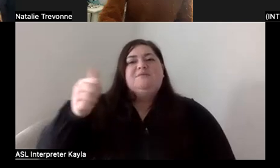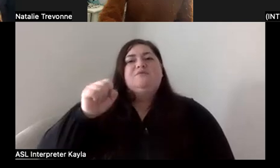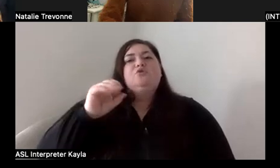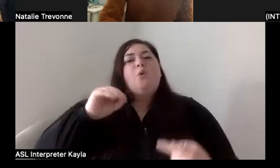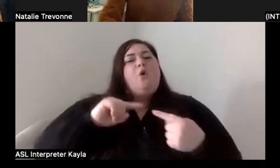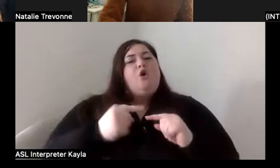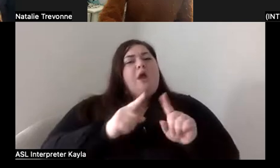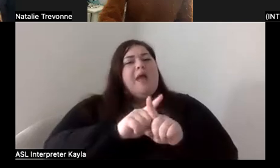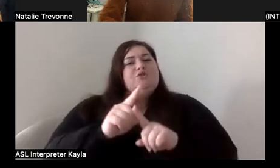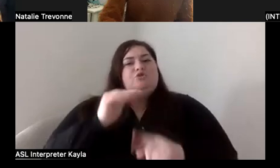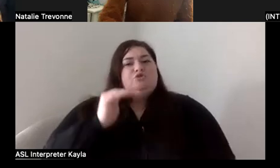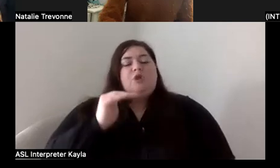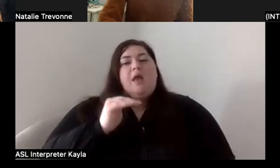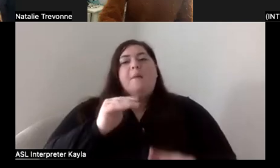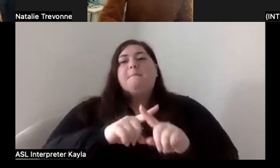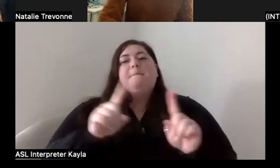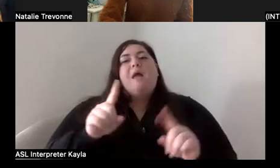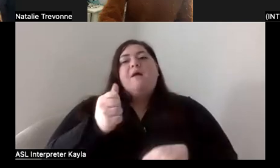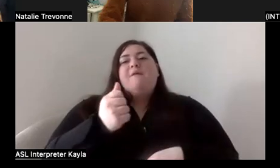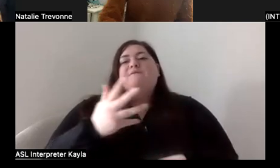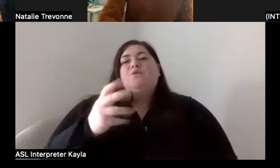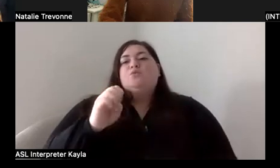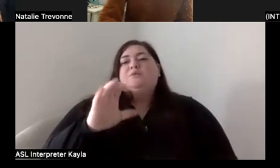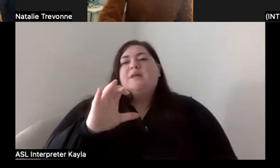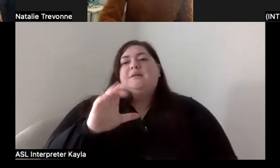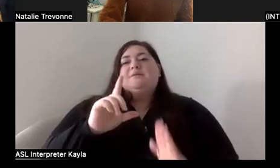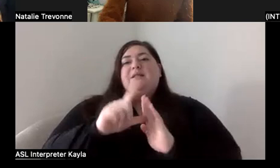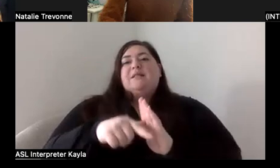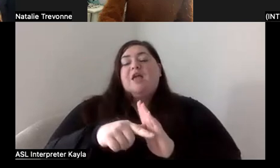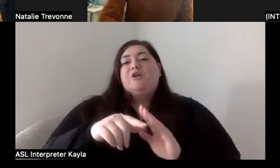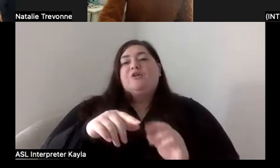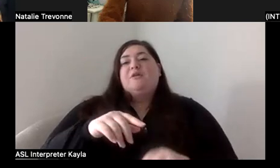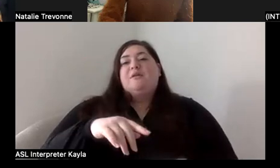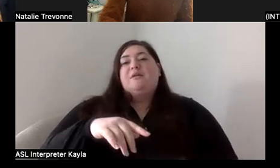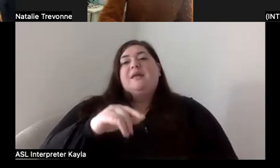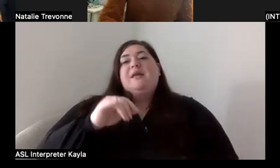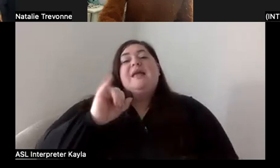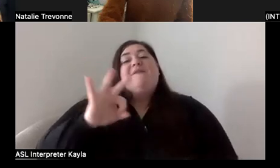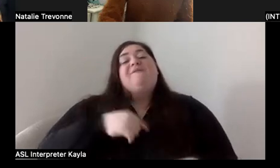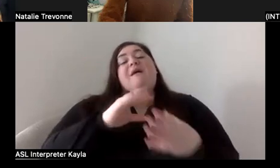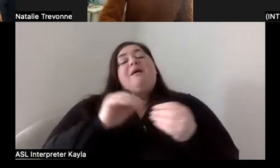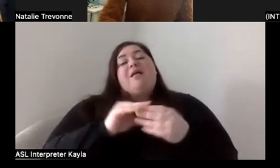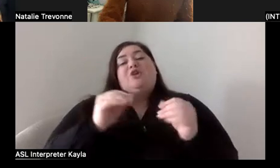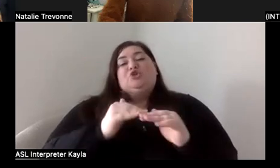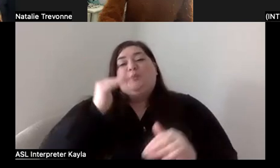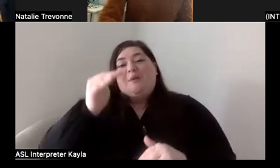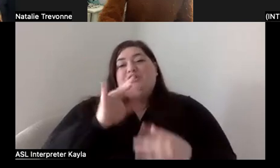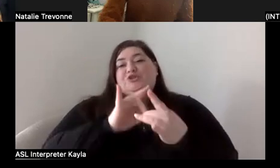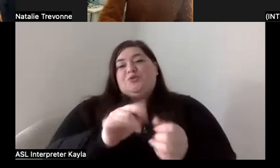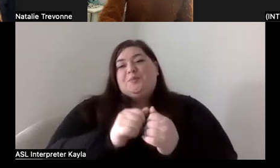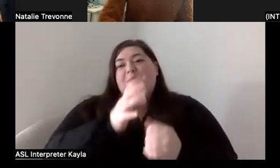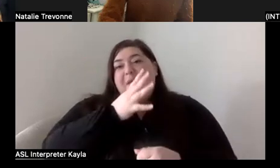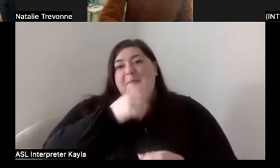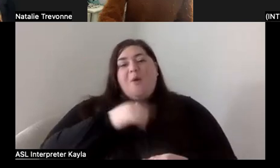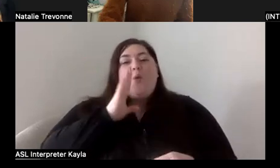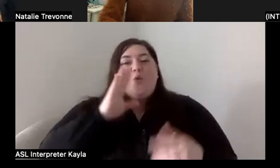but a few seconds later, my mom was amazing. And if I talk too much, I'll cry, but, um, but she said, you